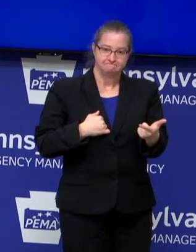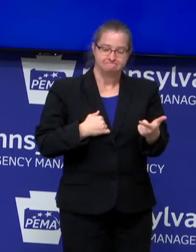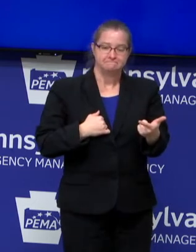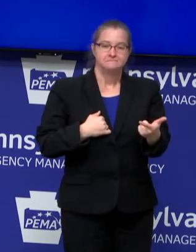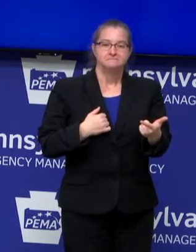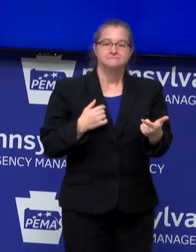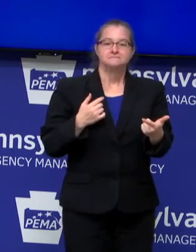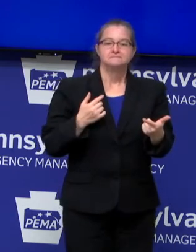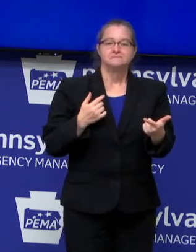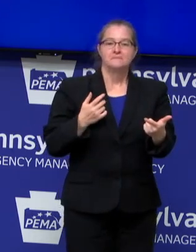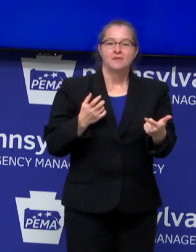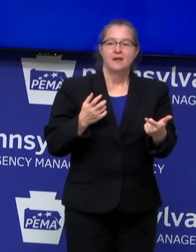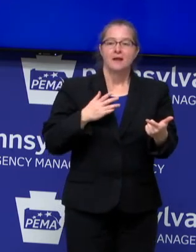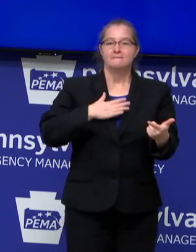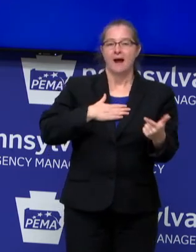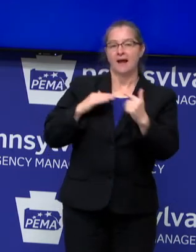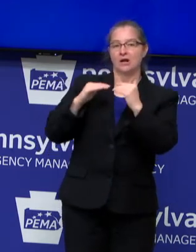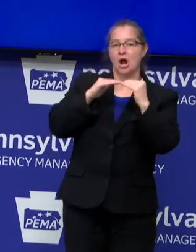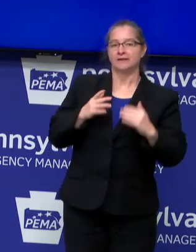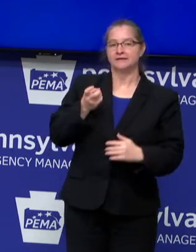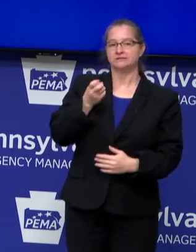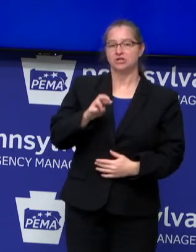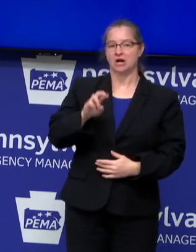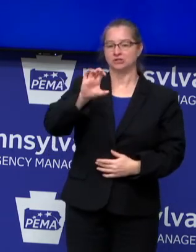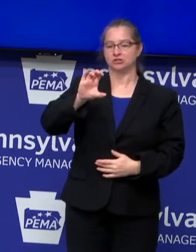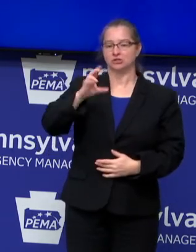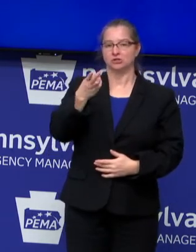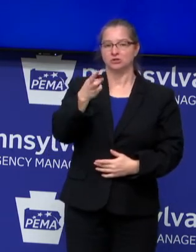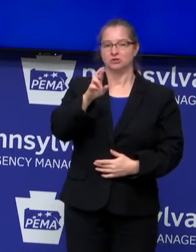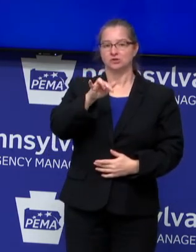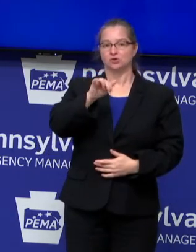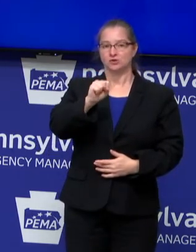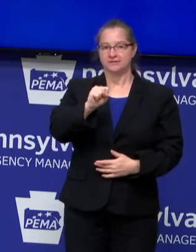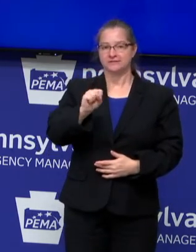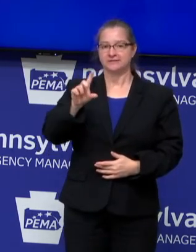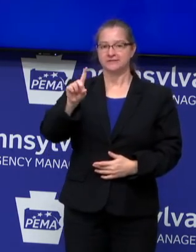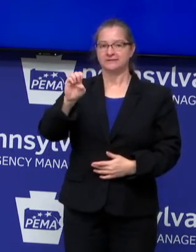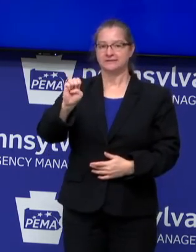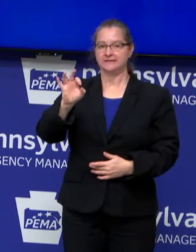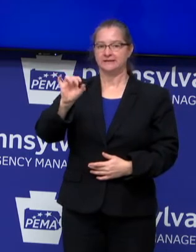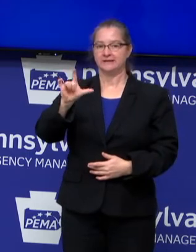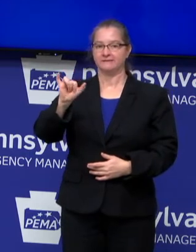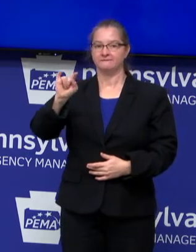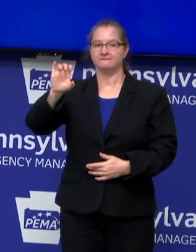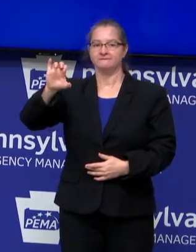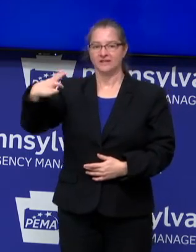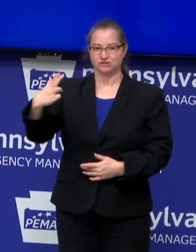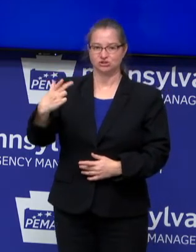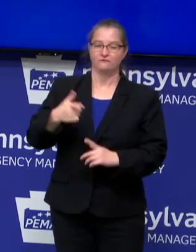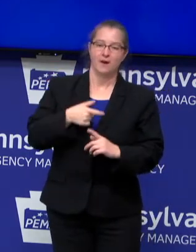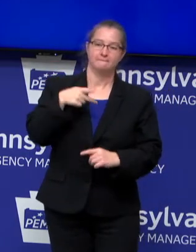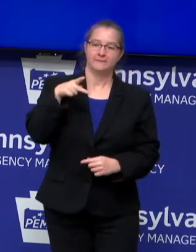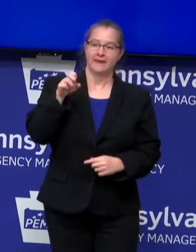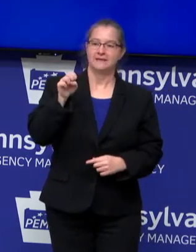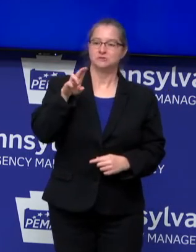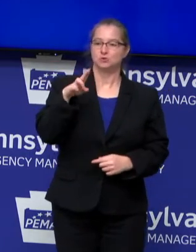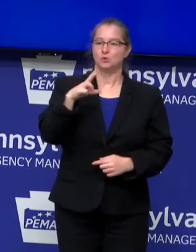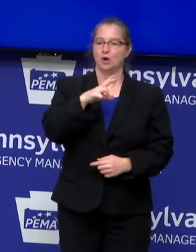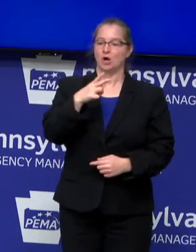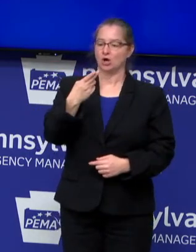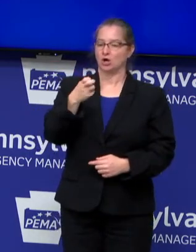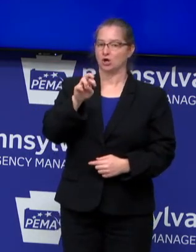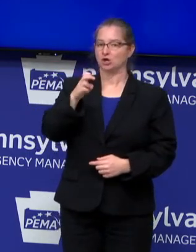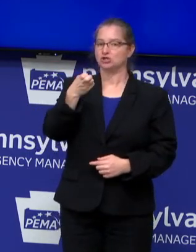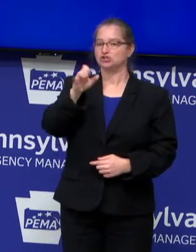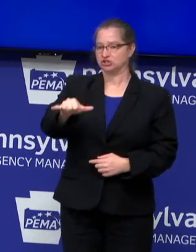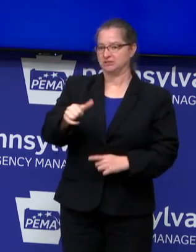baton to, uh, my colleague, Dr. Chris DeFlich from Penn State Hershey, fellow ED doc. Uh, so I'll hand it over to him.